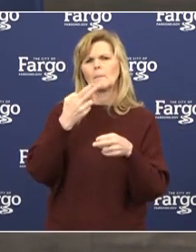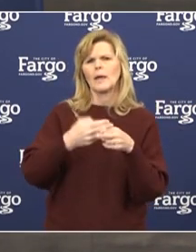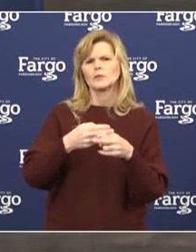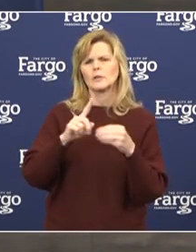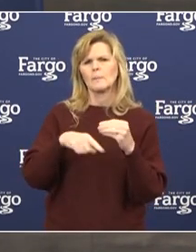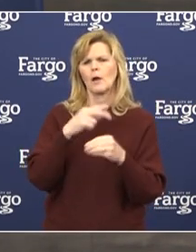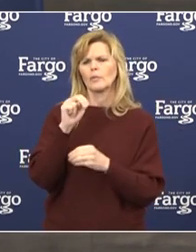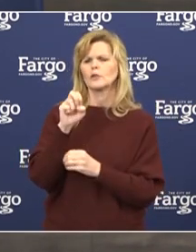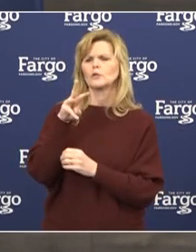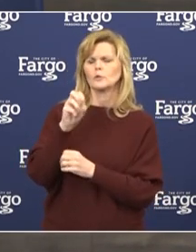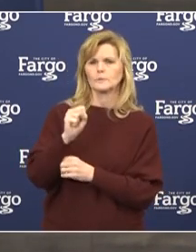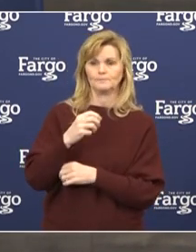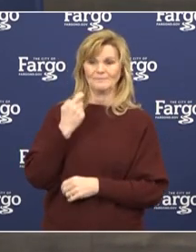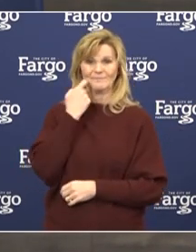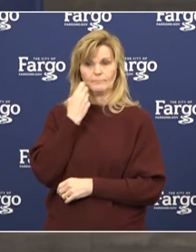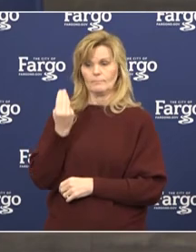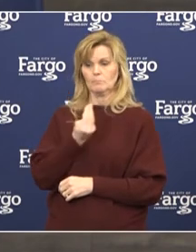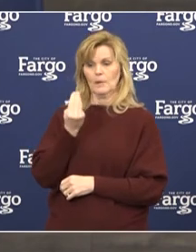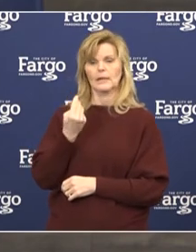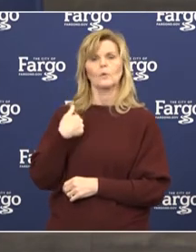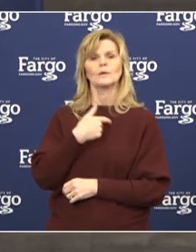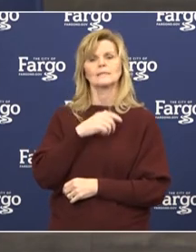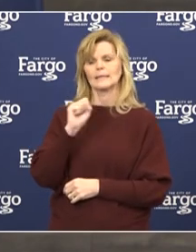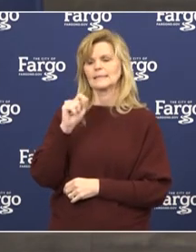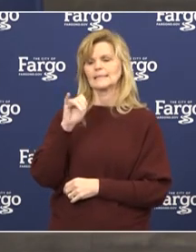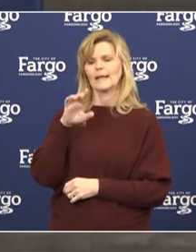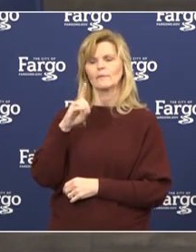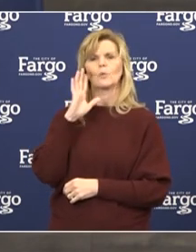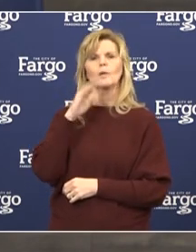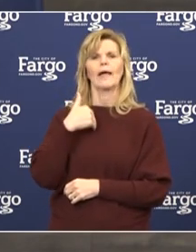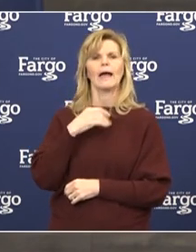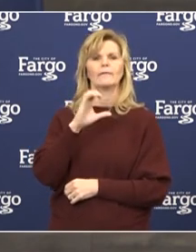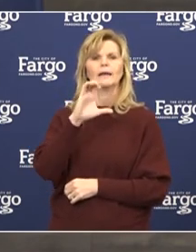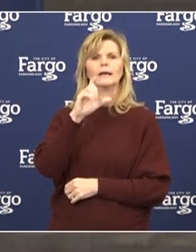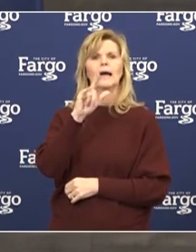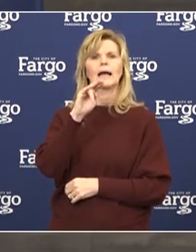announced that Sanford Health will lead a comprehensive clinical trial